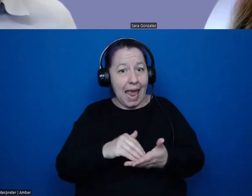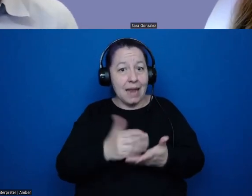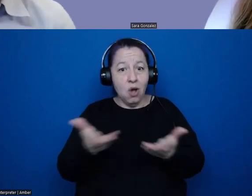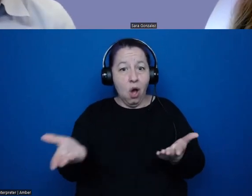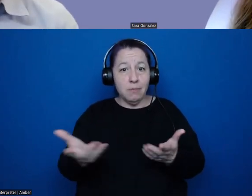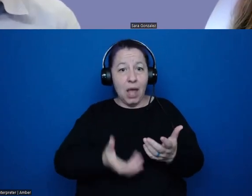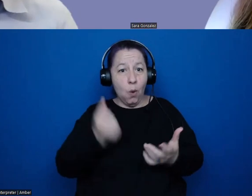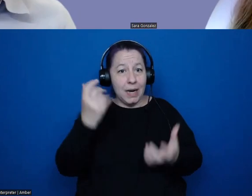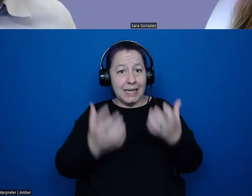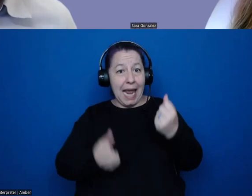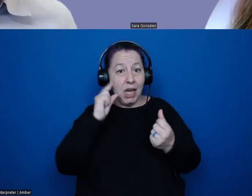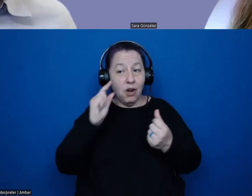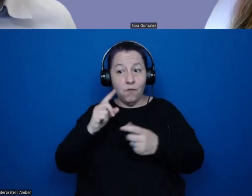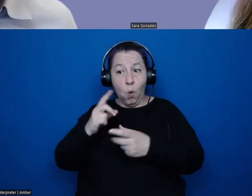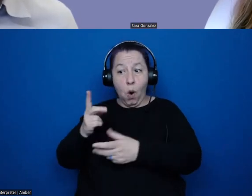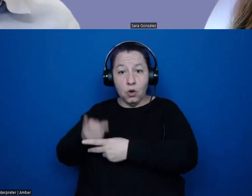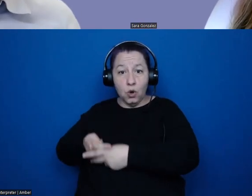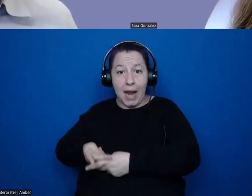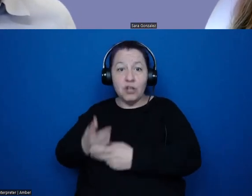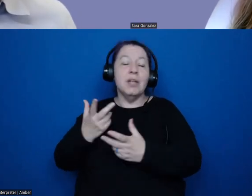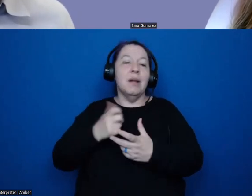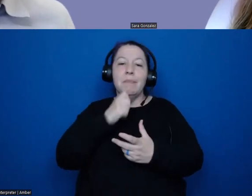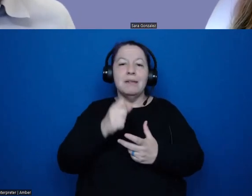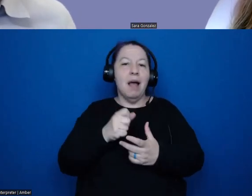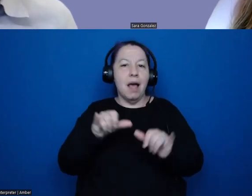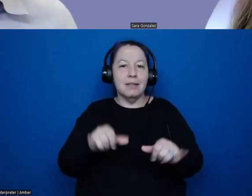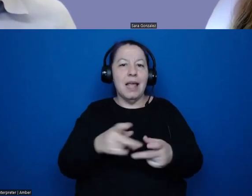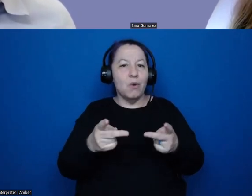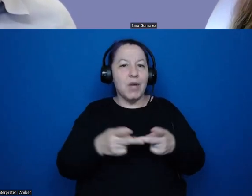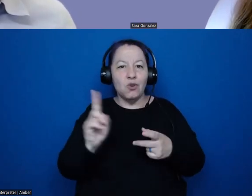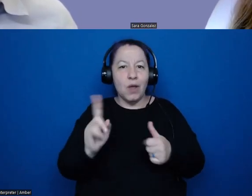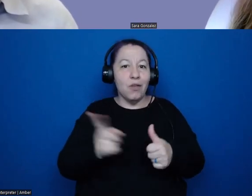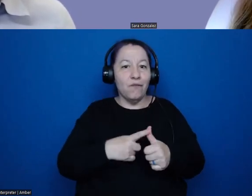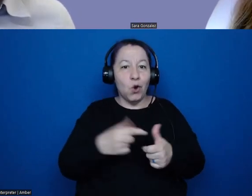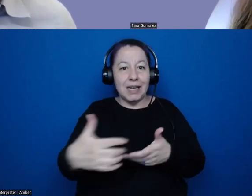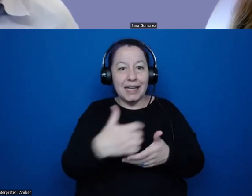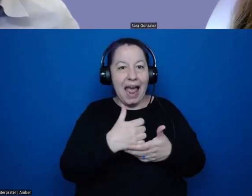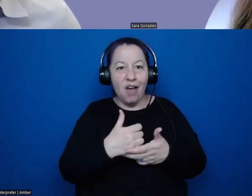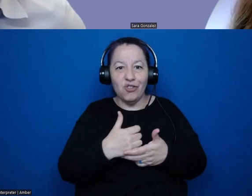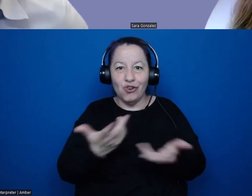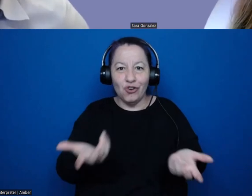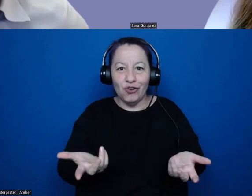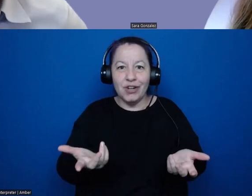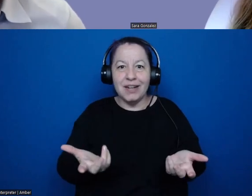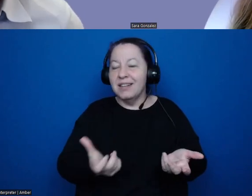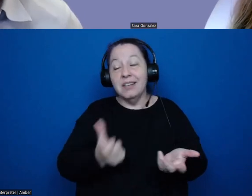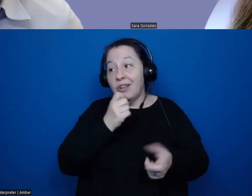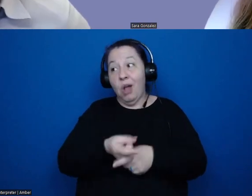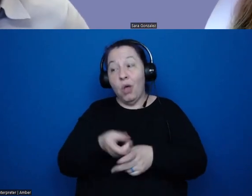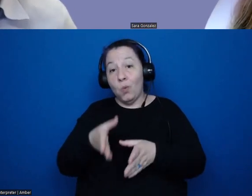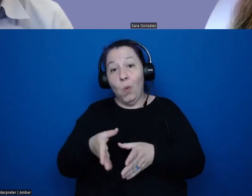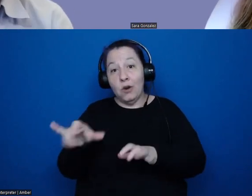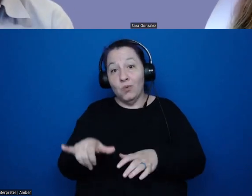in for curation, but not in the location where they were originally gathered. So it is just not the right way to do it, obviously.